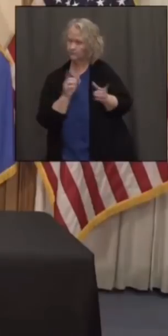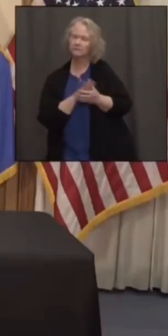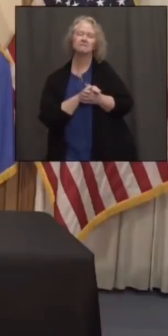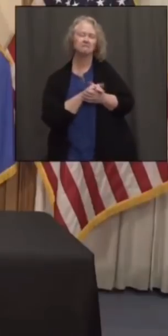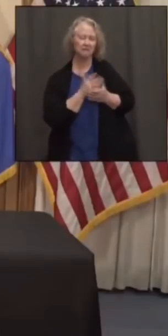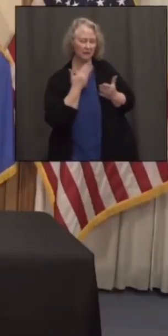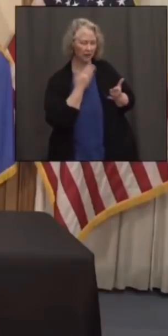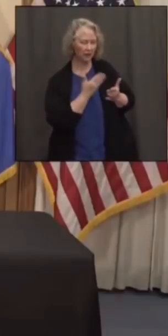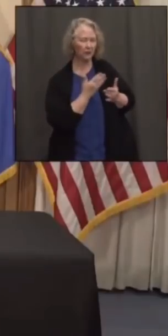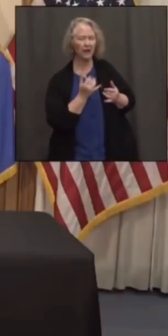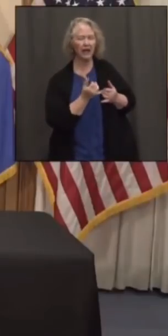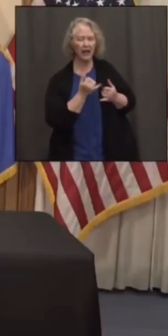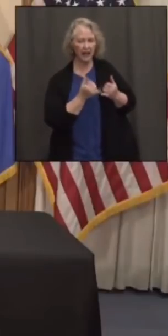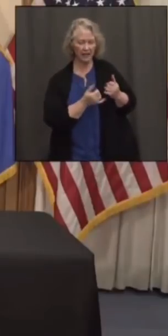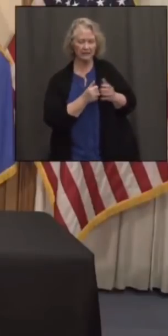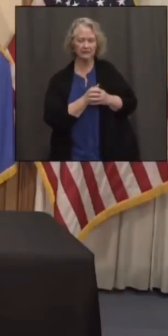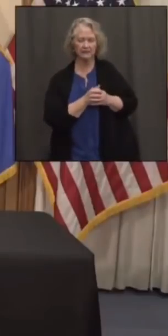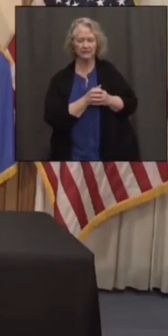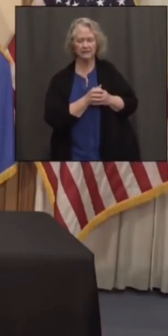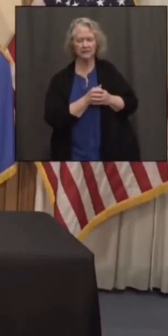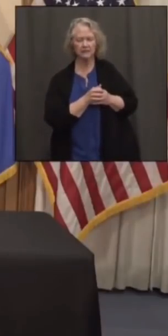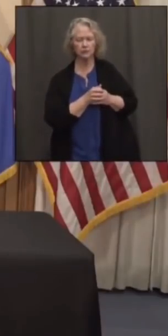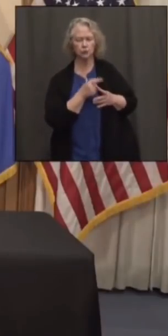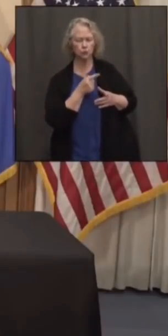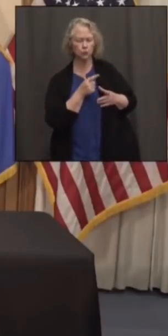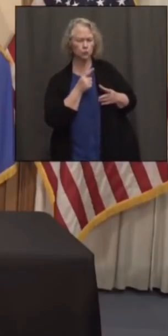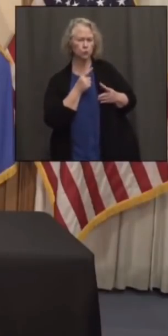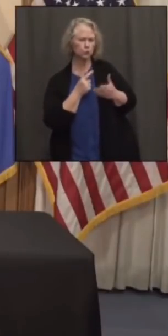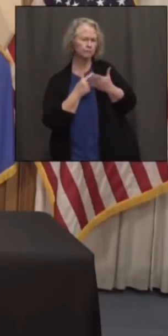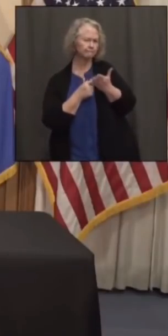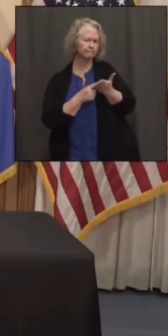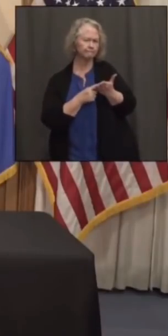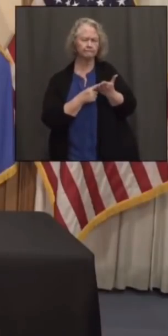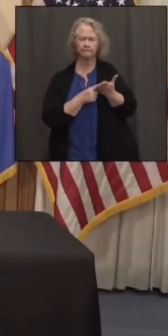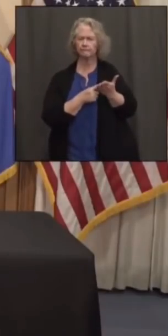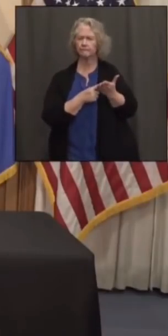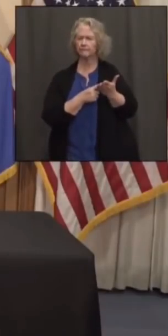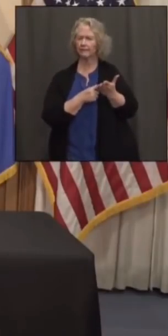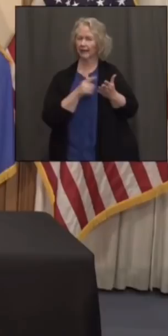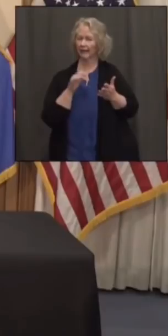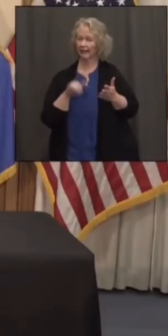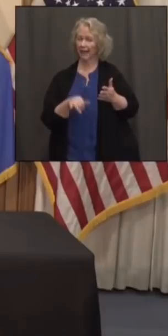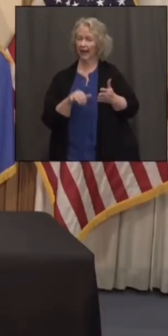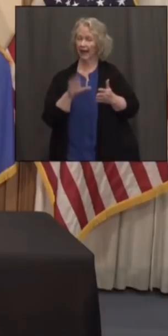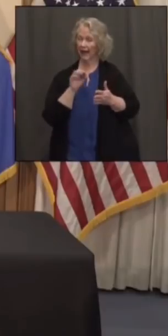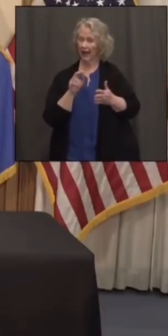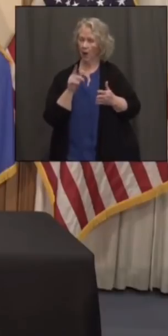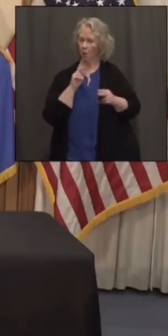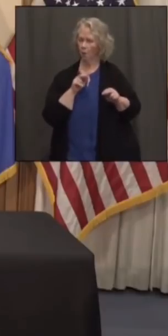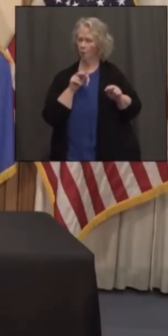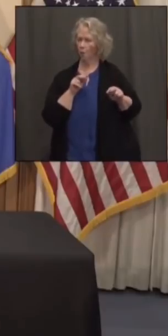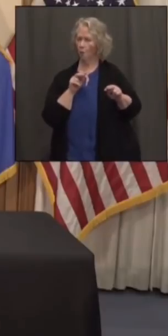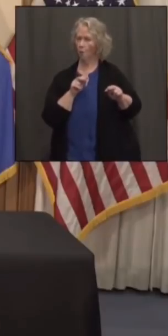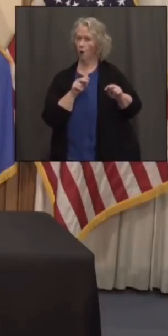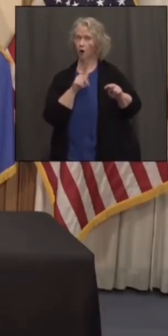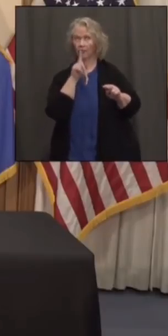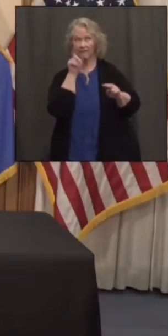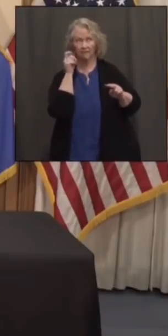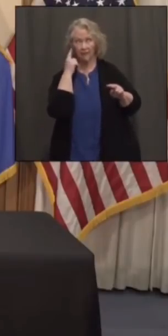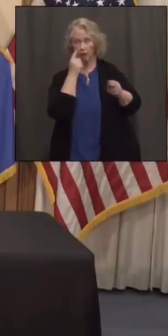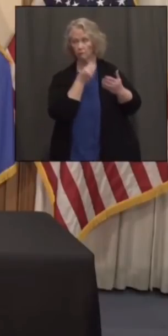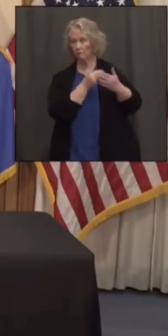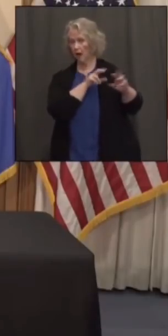Thanks. And last thing for you. You talked about that the state will be monitoring these federal investments